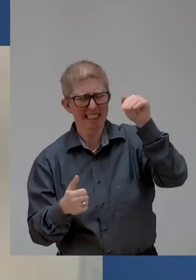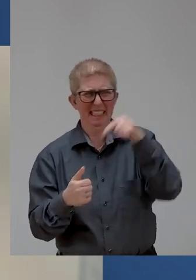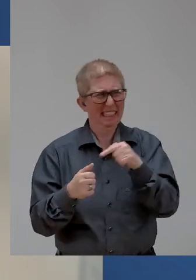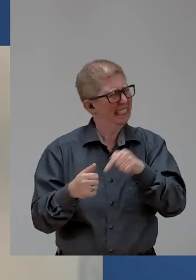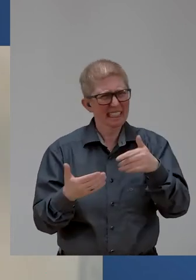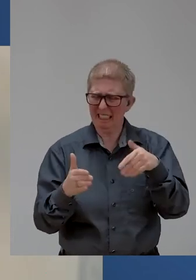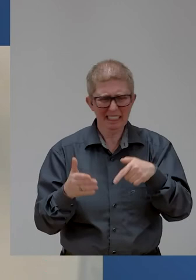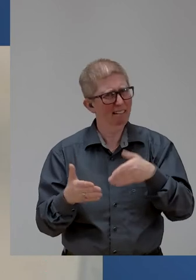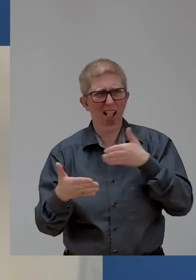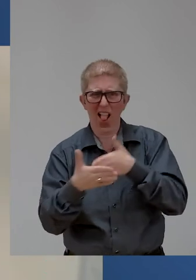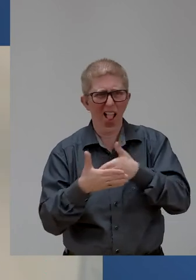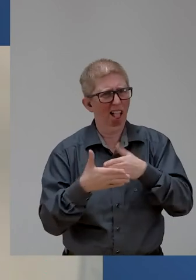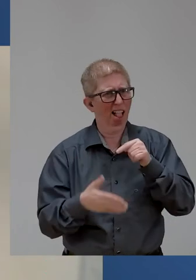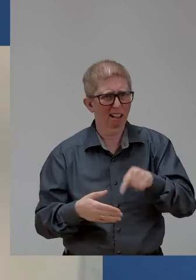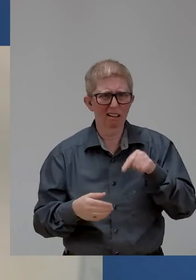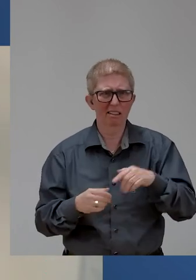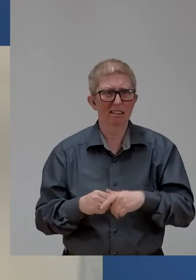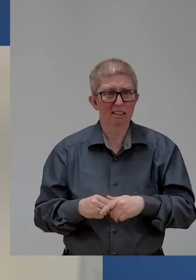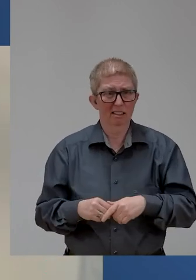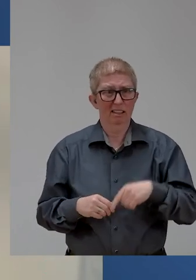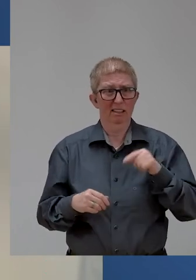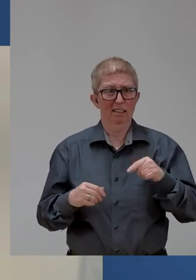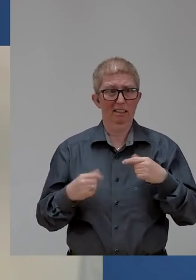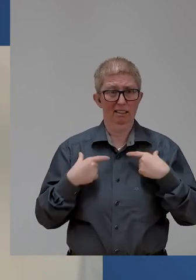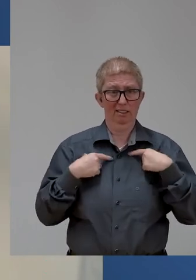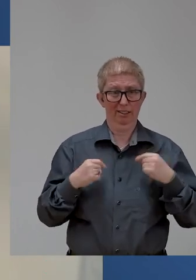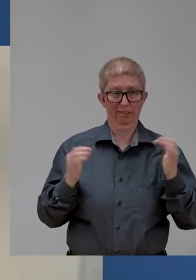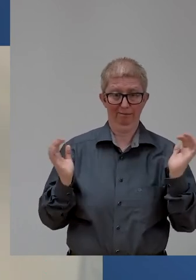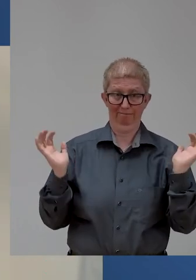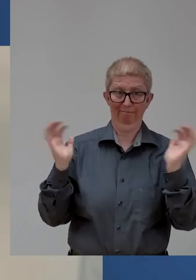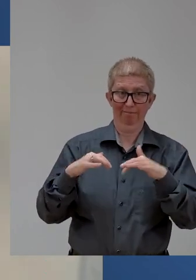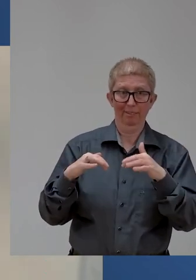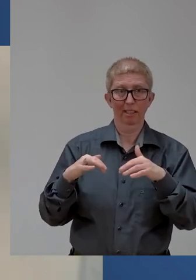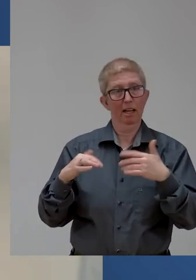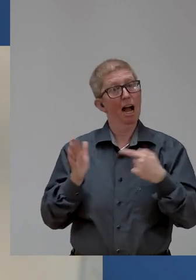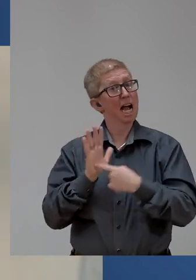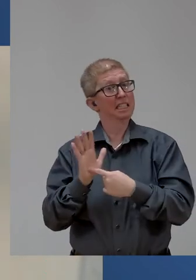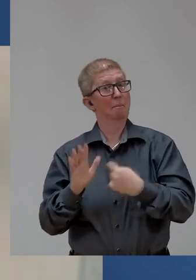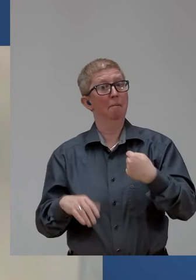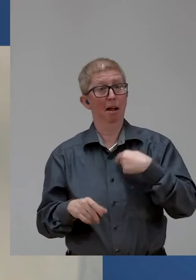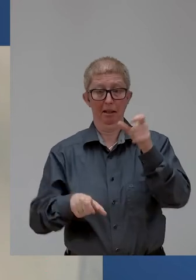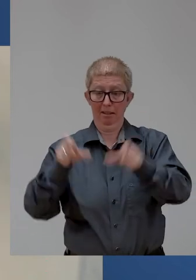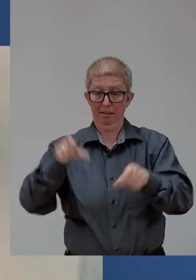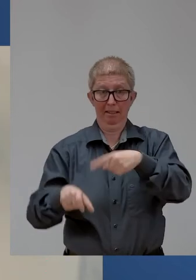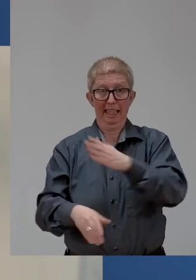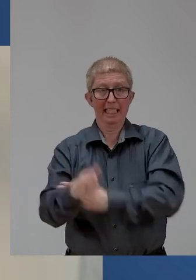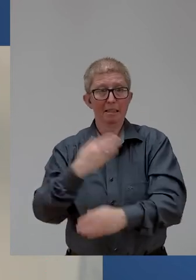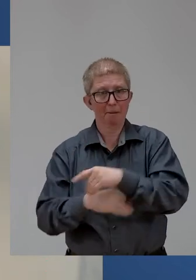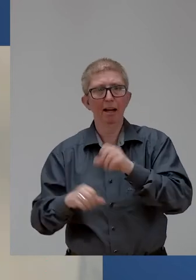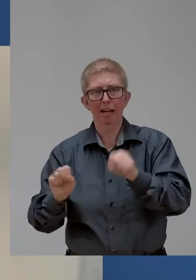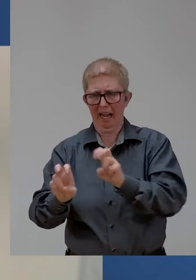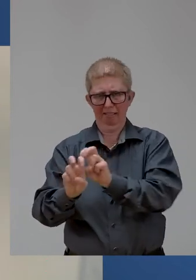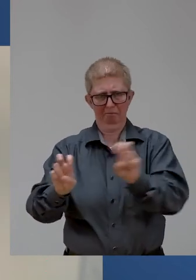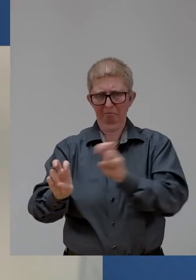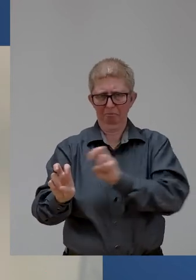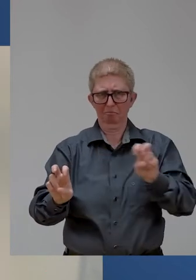on revitalizing the work of the General Assembly to ensure member state seats in formal UN conferences, whether in the GA hall or another conference room,